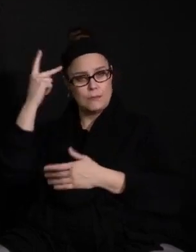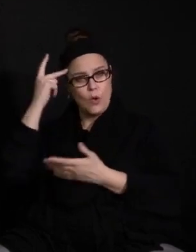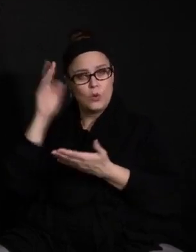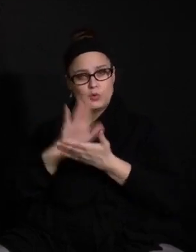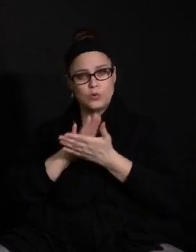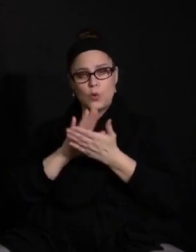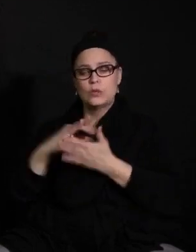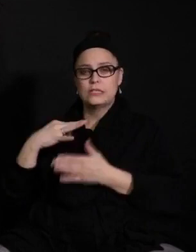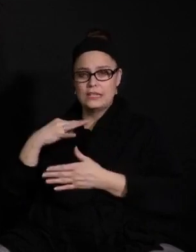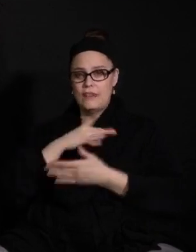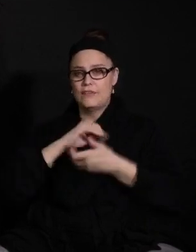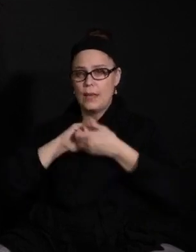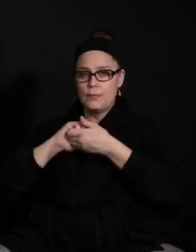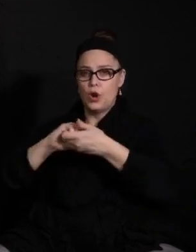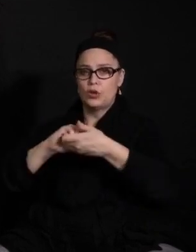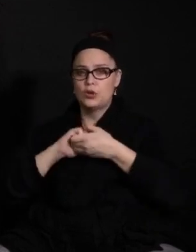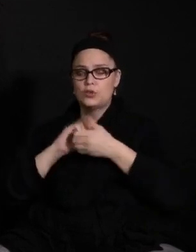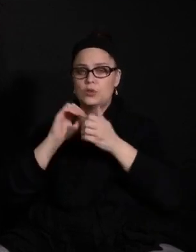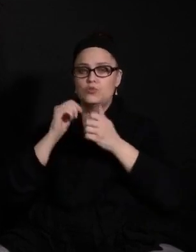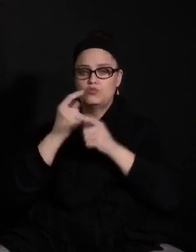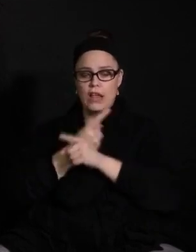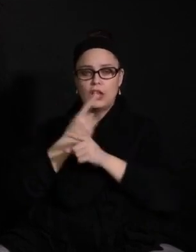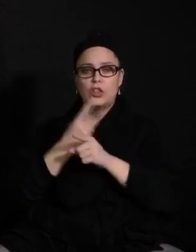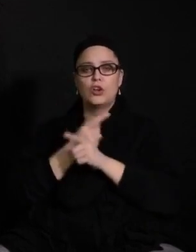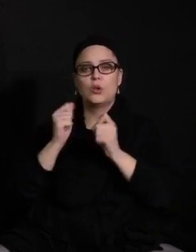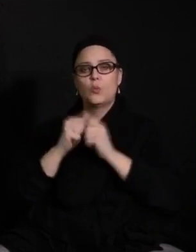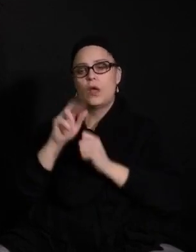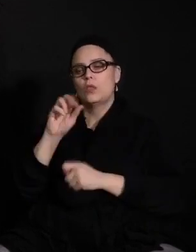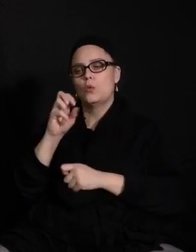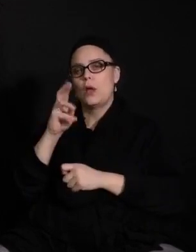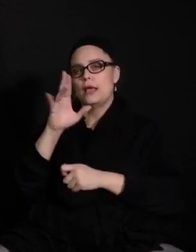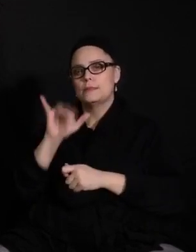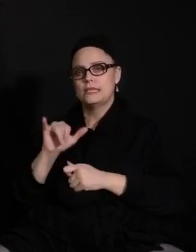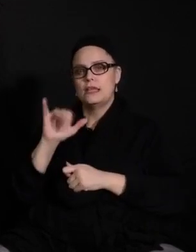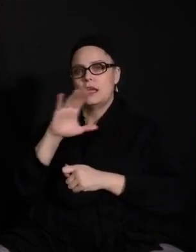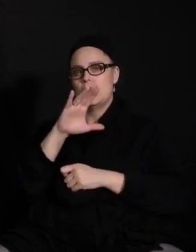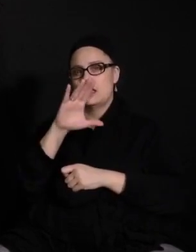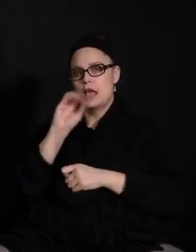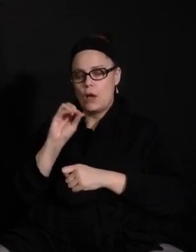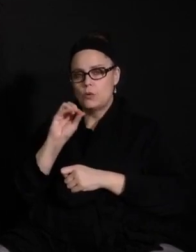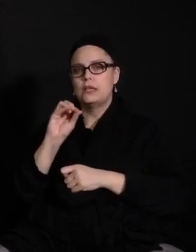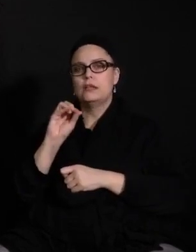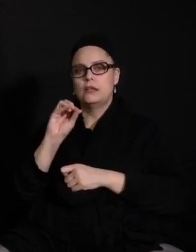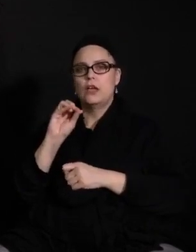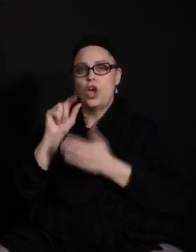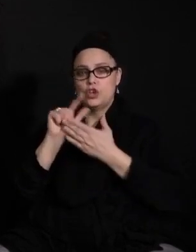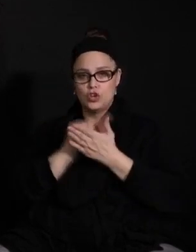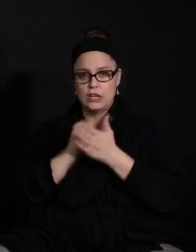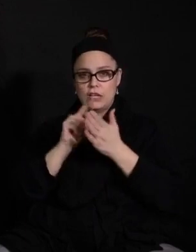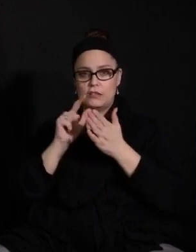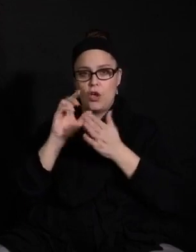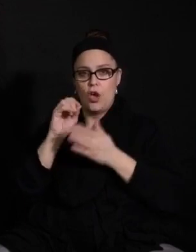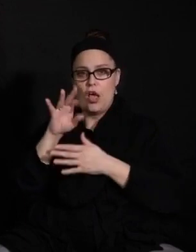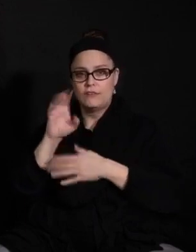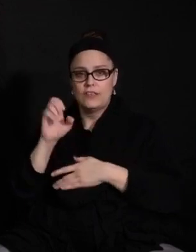regularly with the Ramsey County Attorney's Office. And we have a full time social worker that